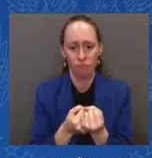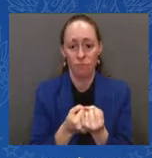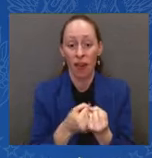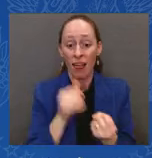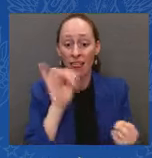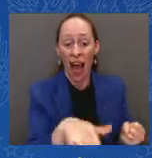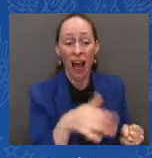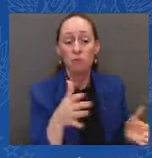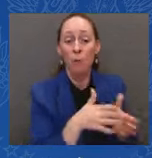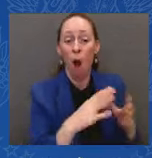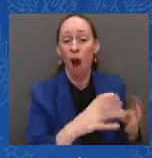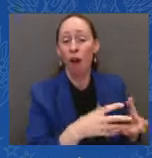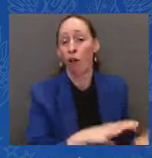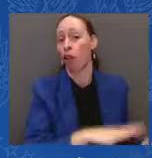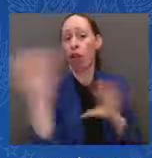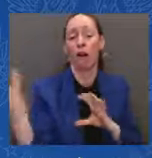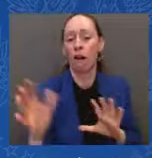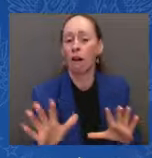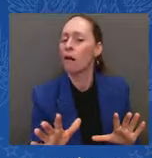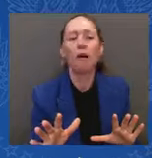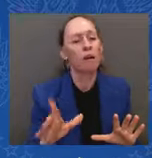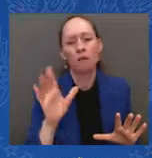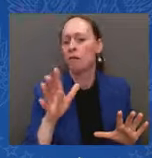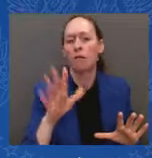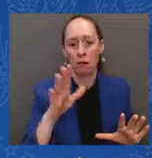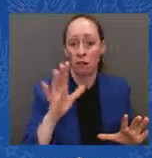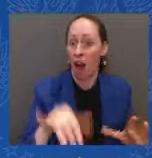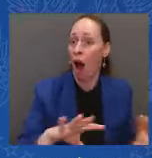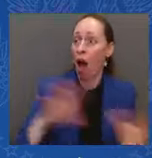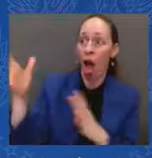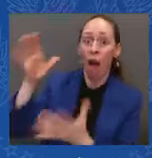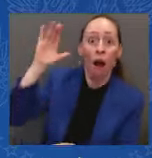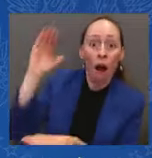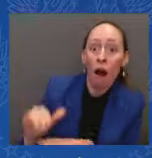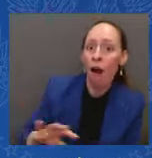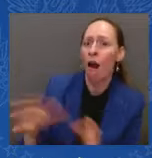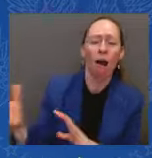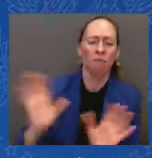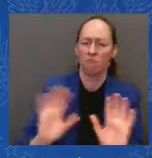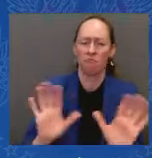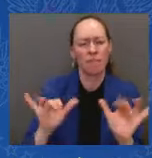sir, not that they're asking. What's your advice to the next House Speaker?